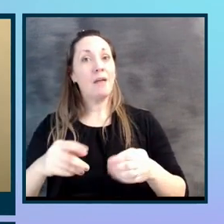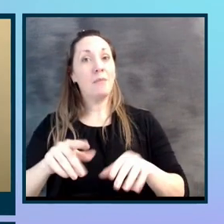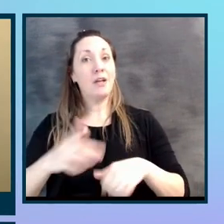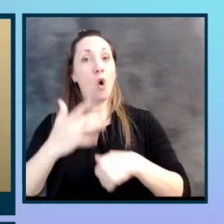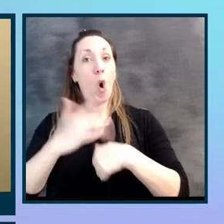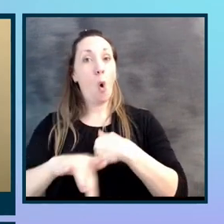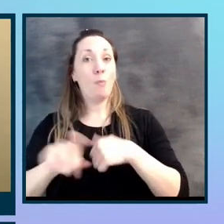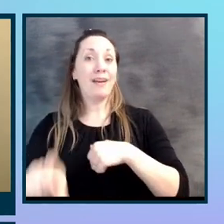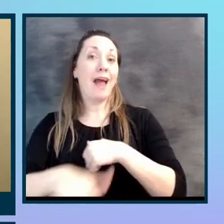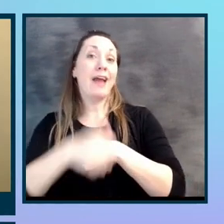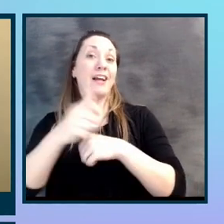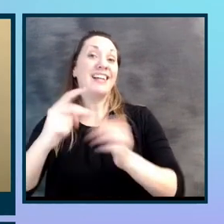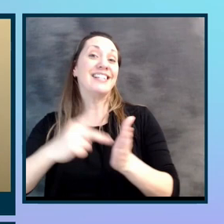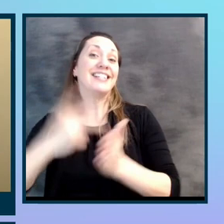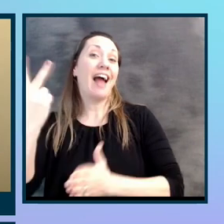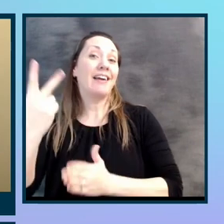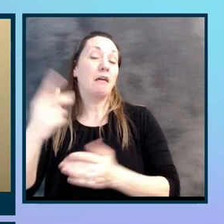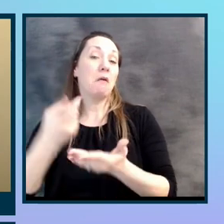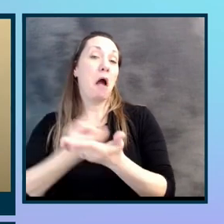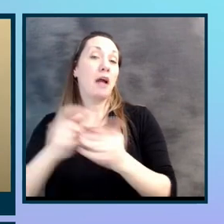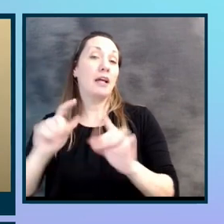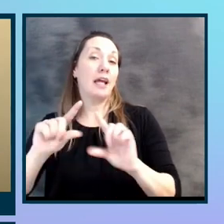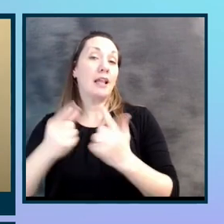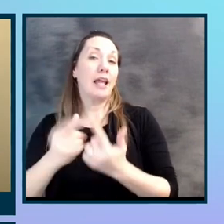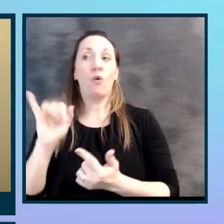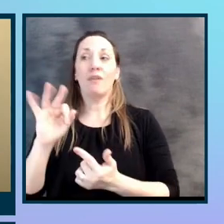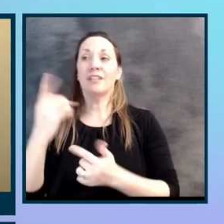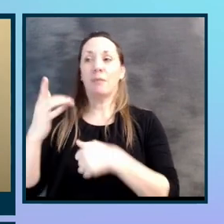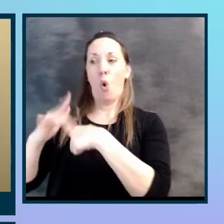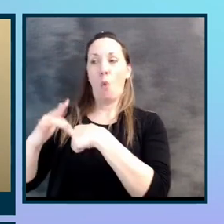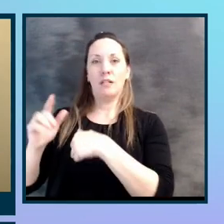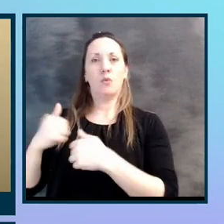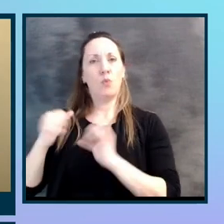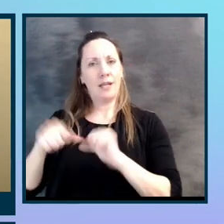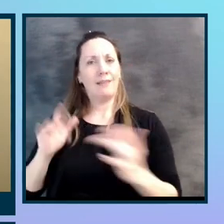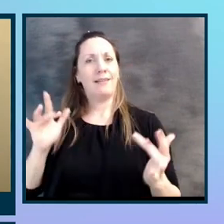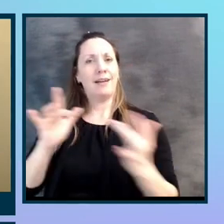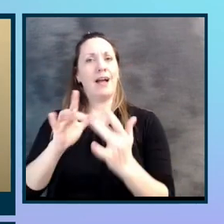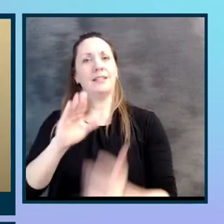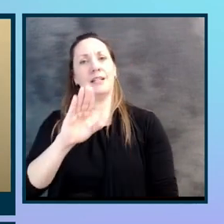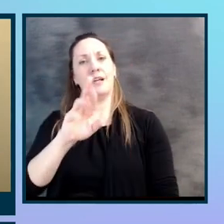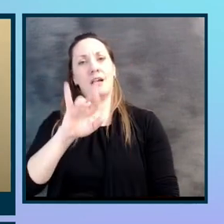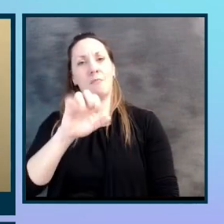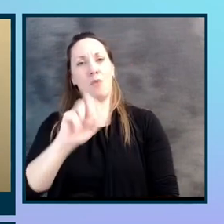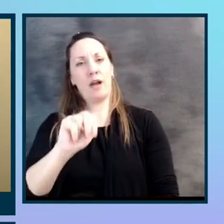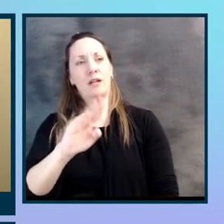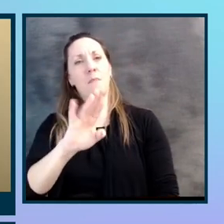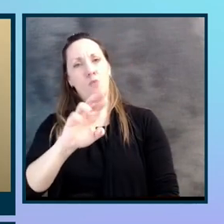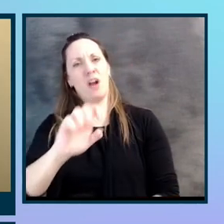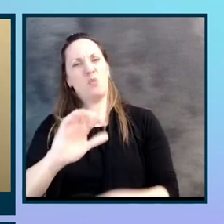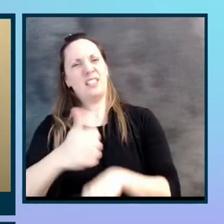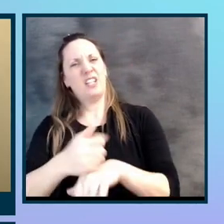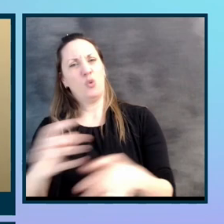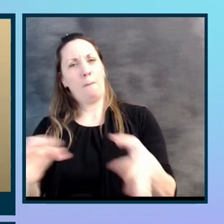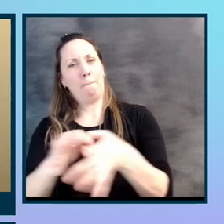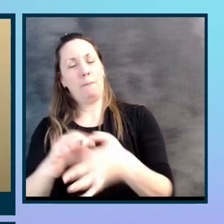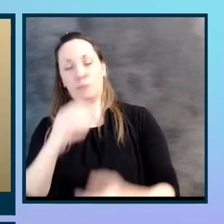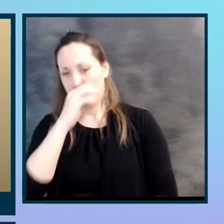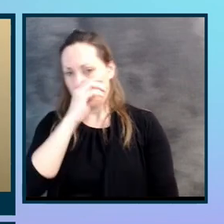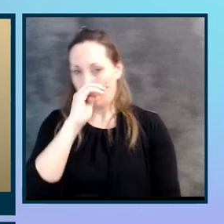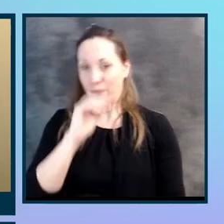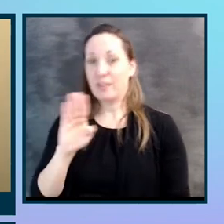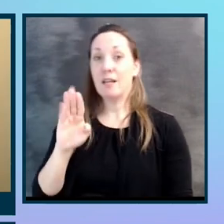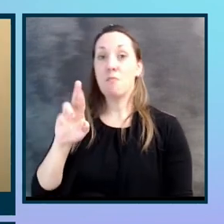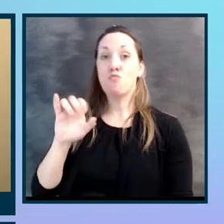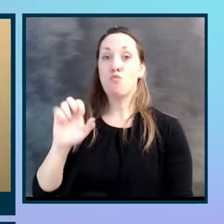or if something opens up in our league, we can, uh, surely contact Brian and, uh, Brian will, uh, set you up. And one thing we should say, uh,